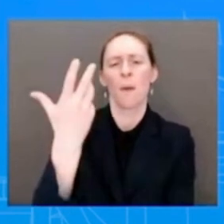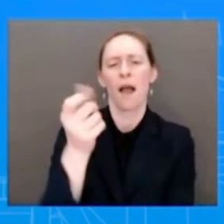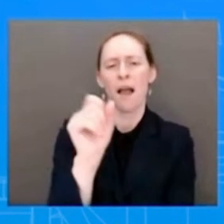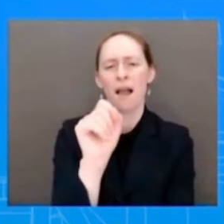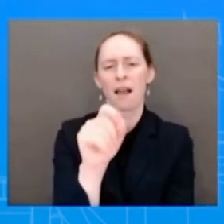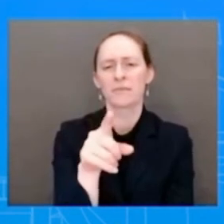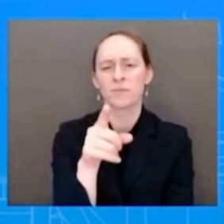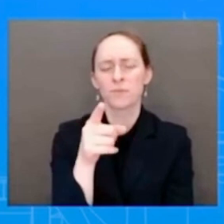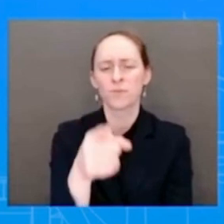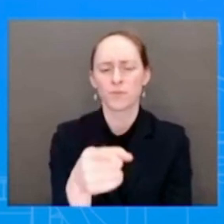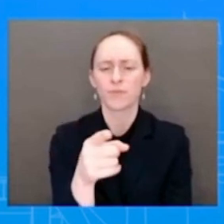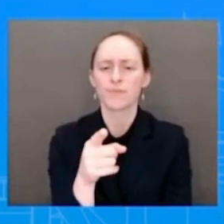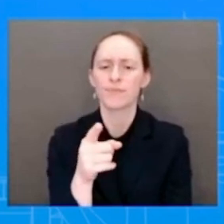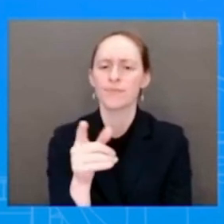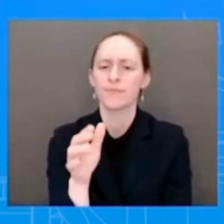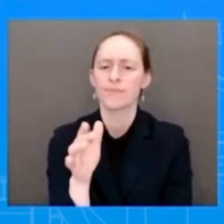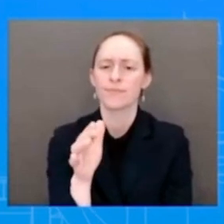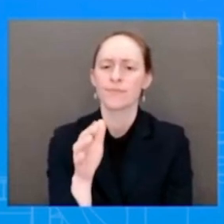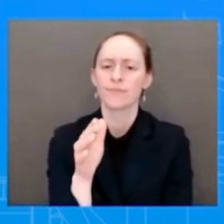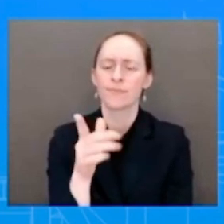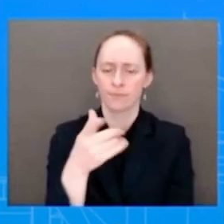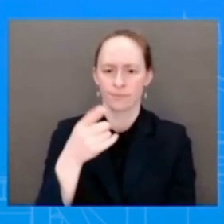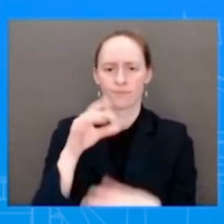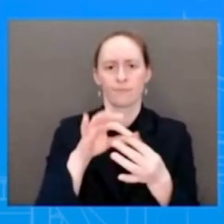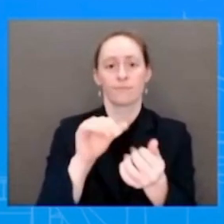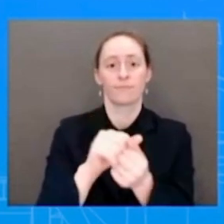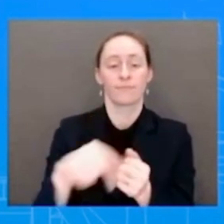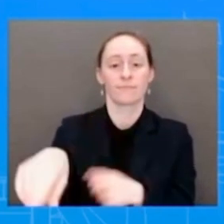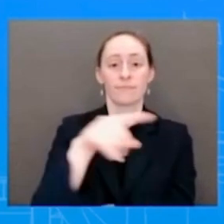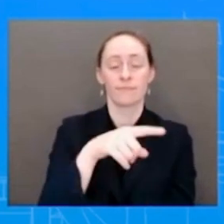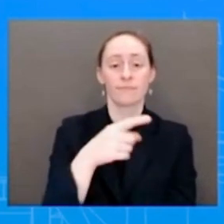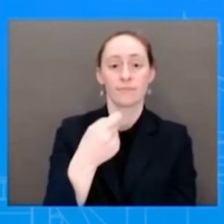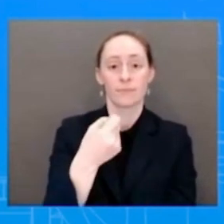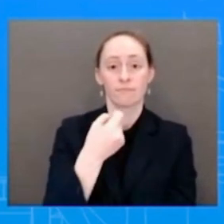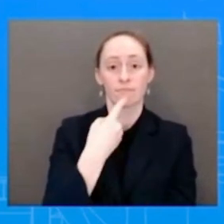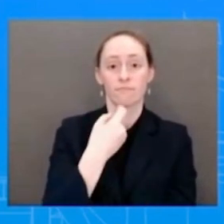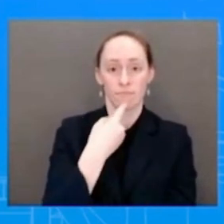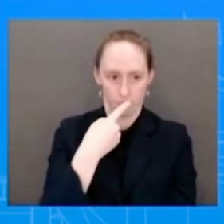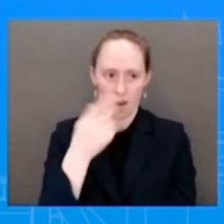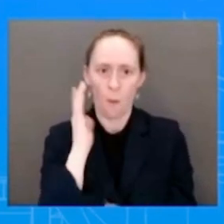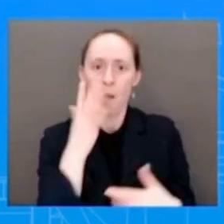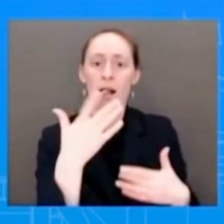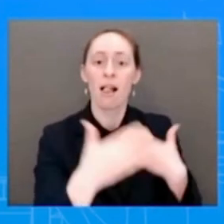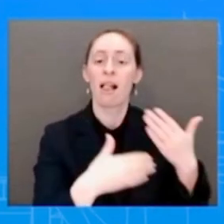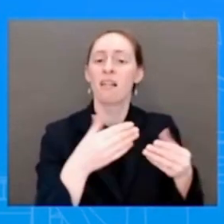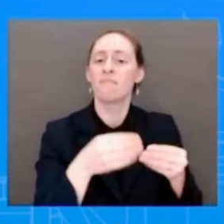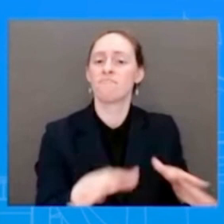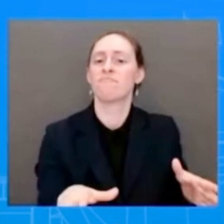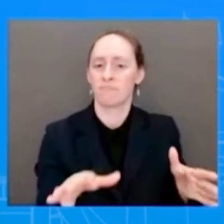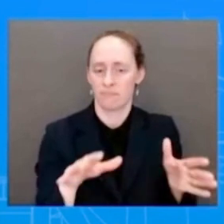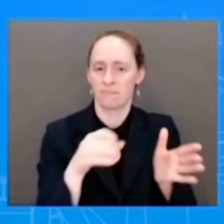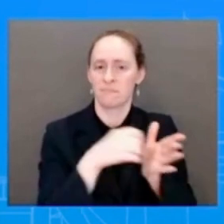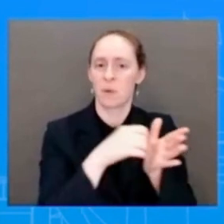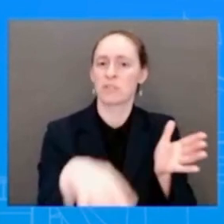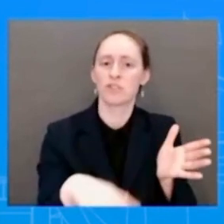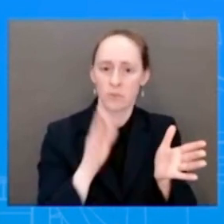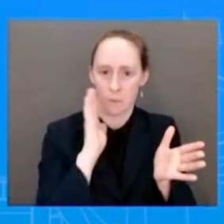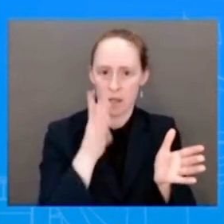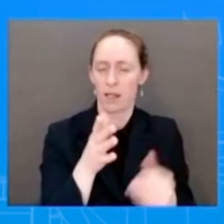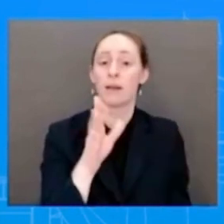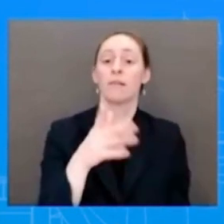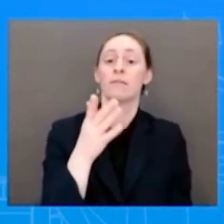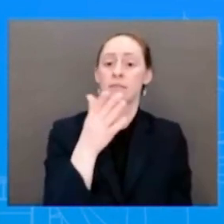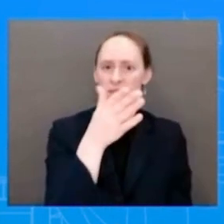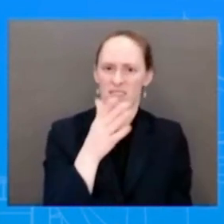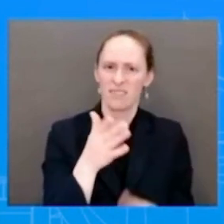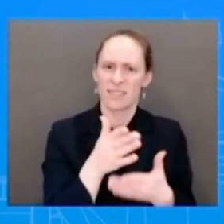There's a conservative group in Texas that's seeking an injunction to stop mythopristo and distribution. The group is called Alliance for Defending Freedom.